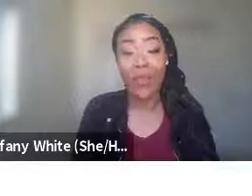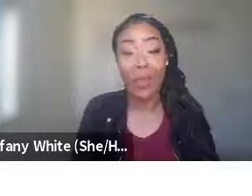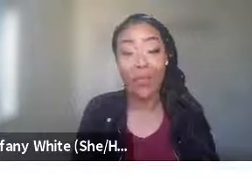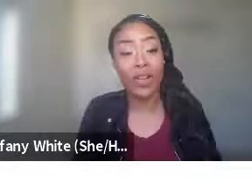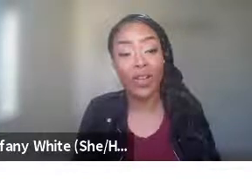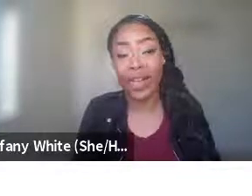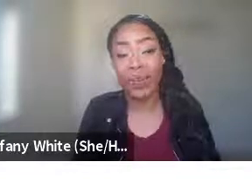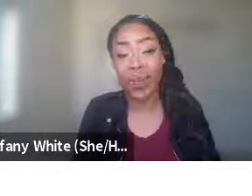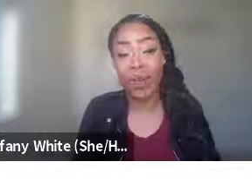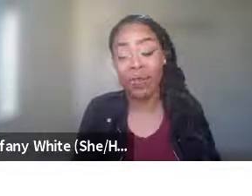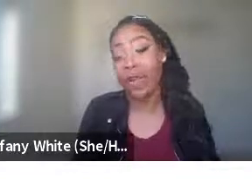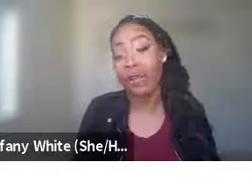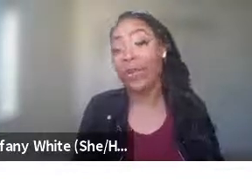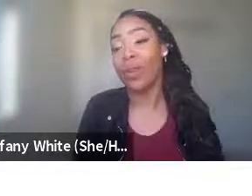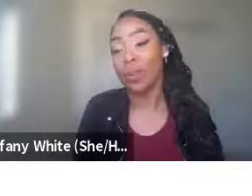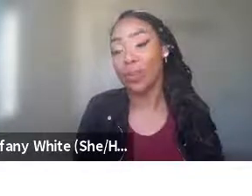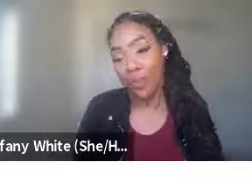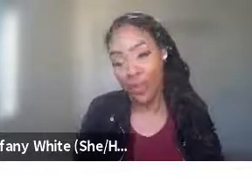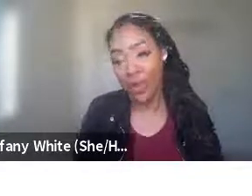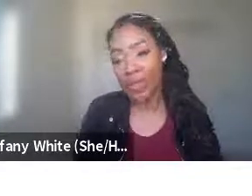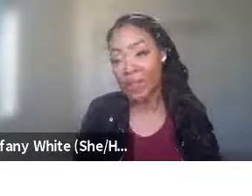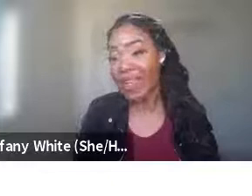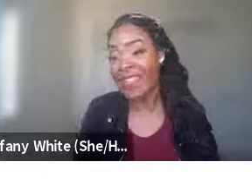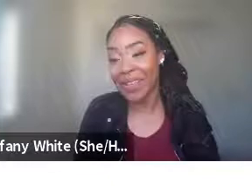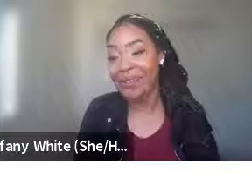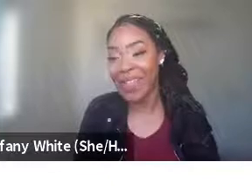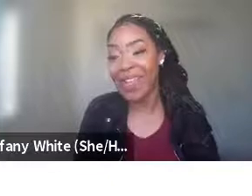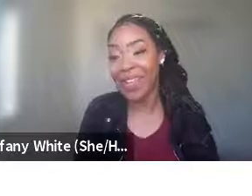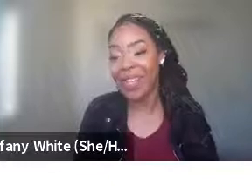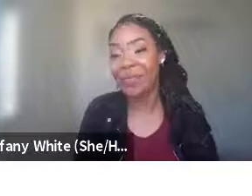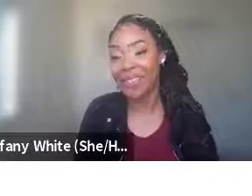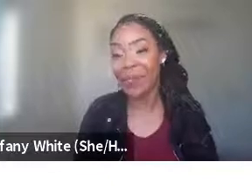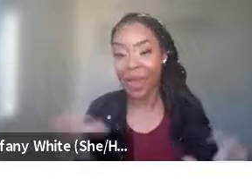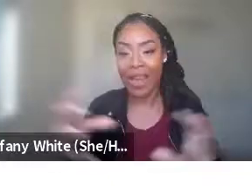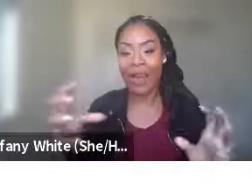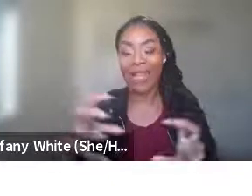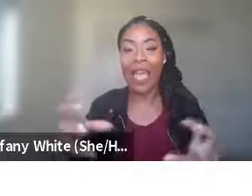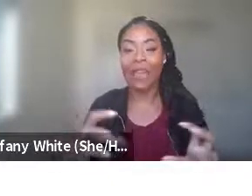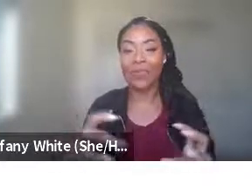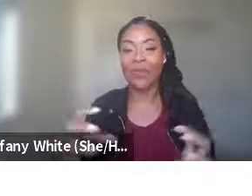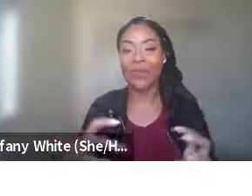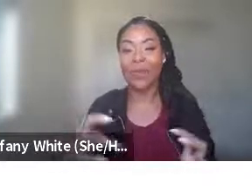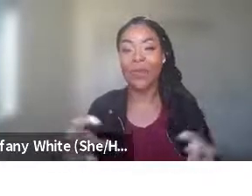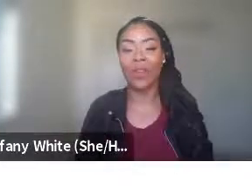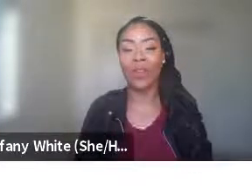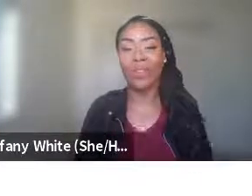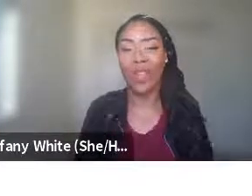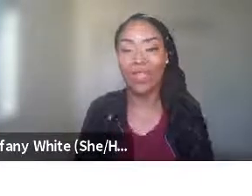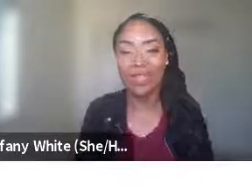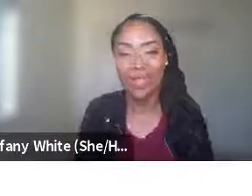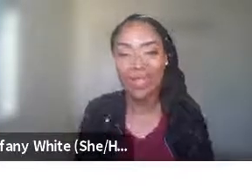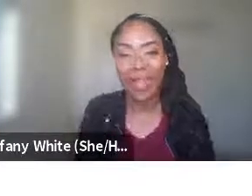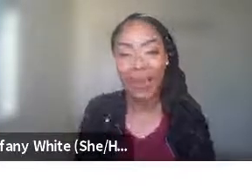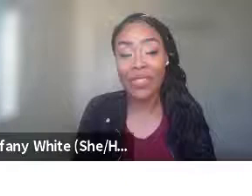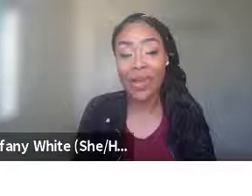that, you know, Raiders fans were very rude, you know, just because of the assumptions that were attached to the group of Raiders